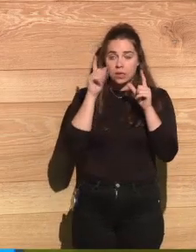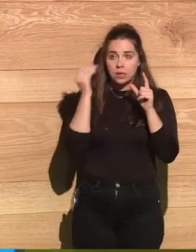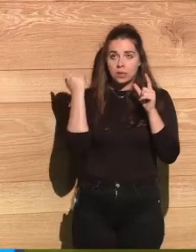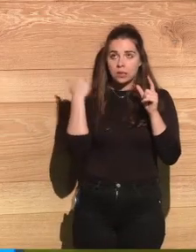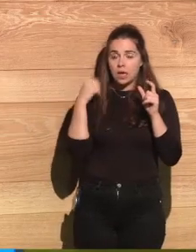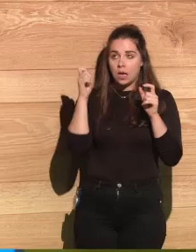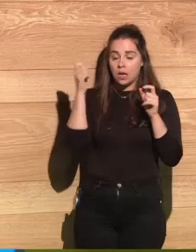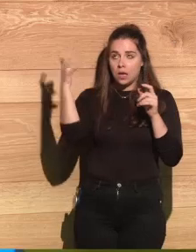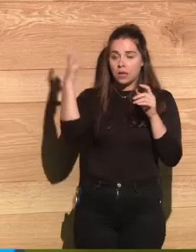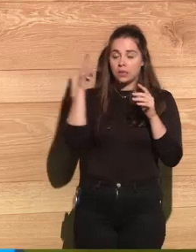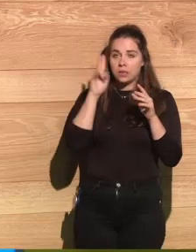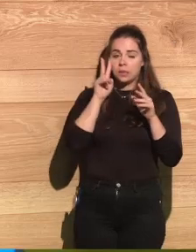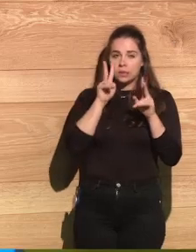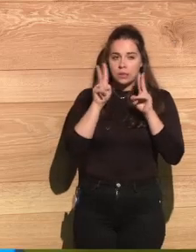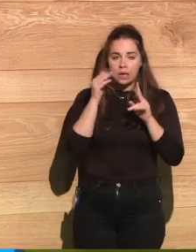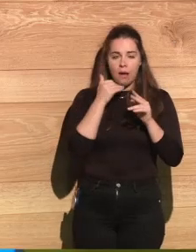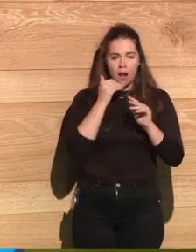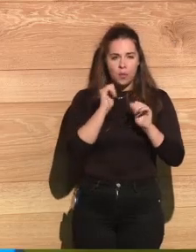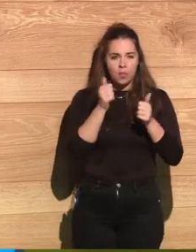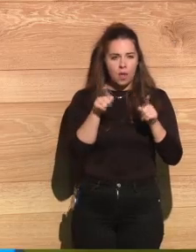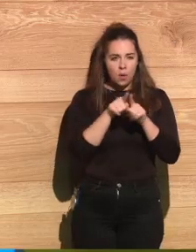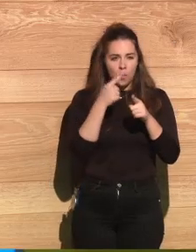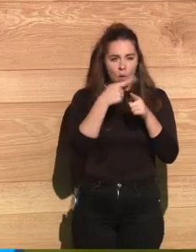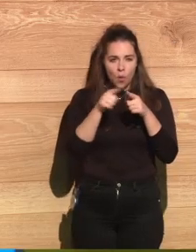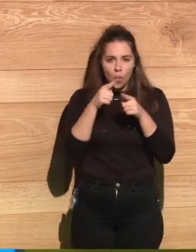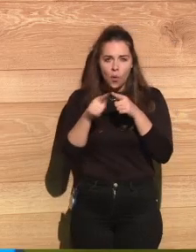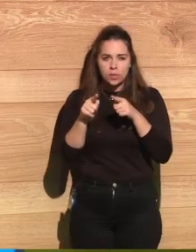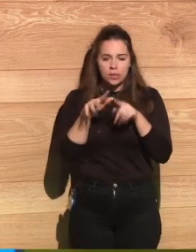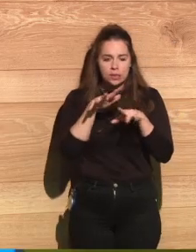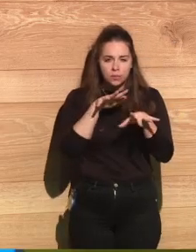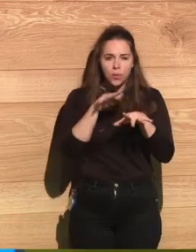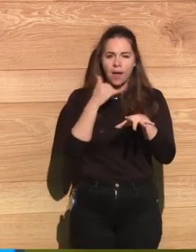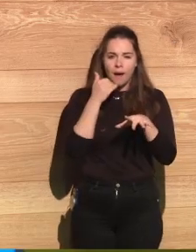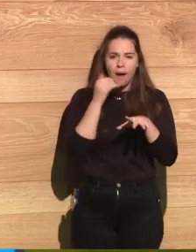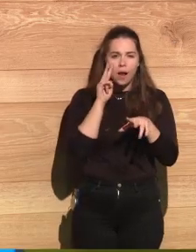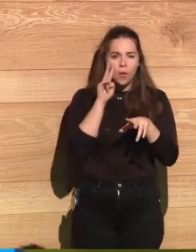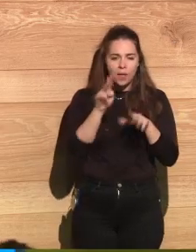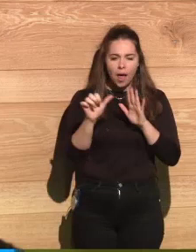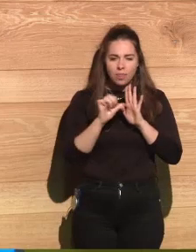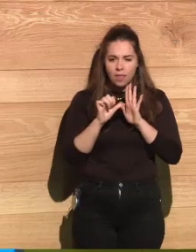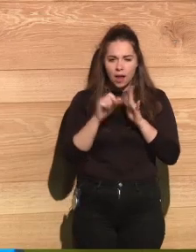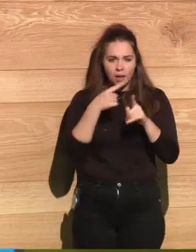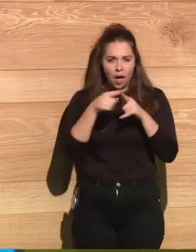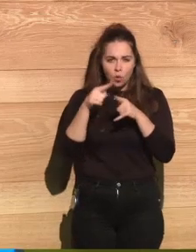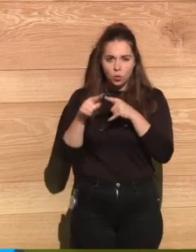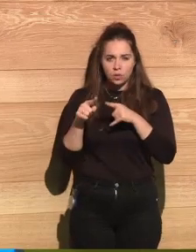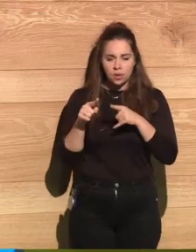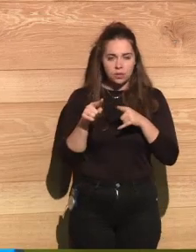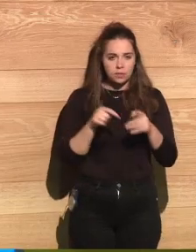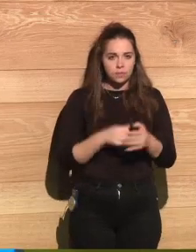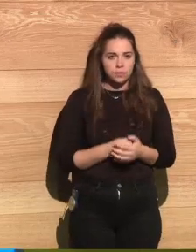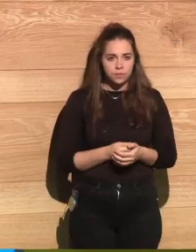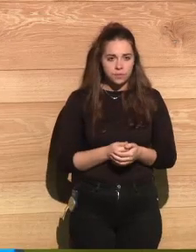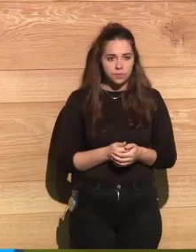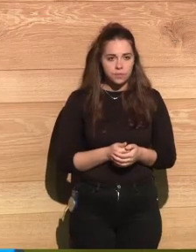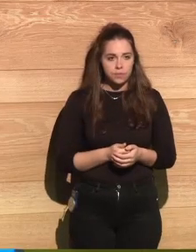moving dark objects nearing me. And that was the